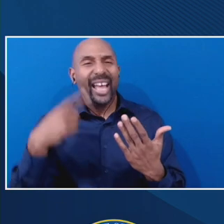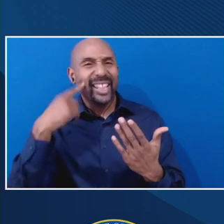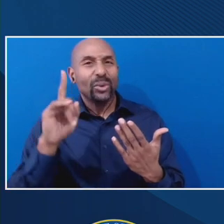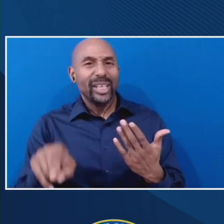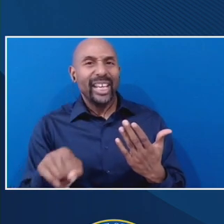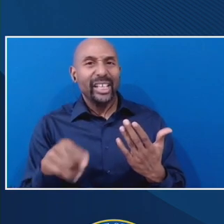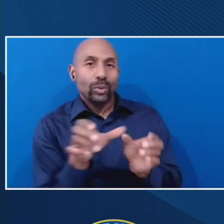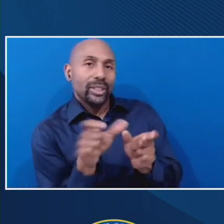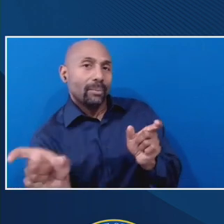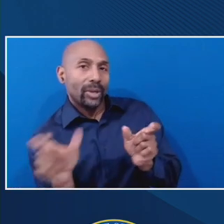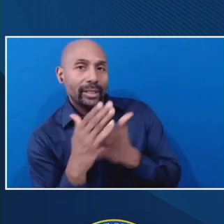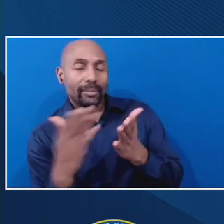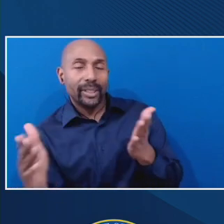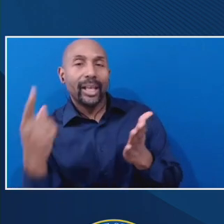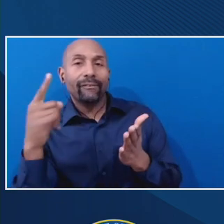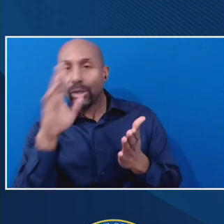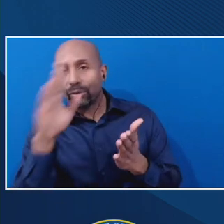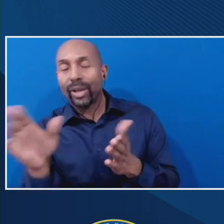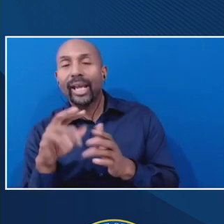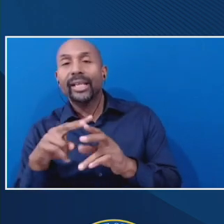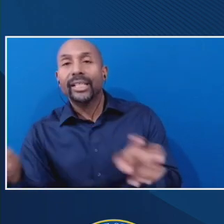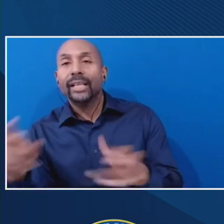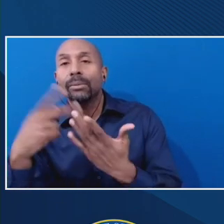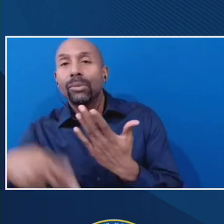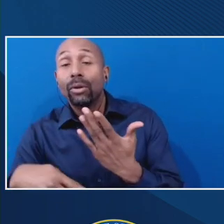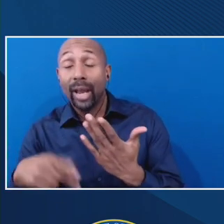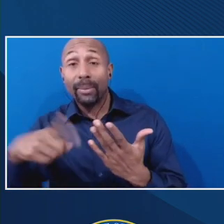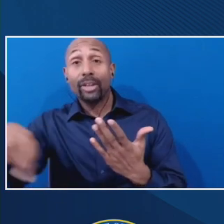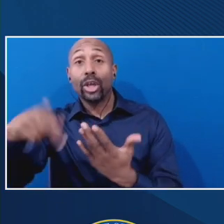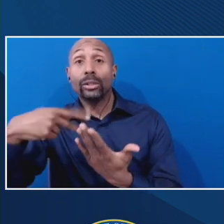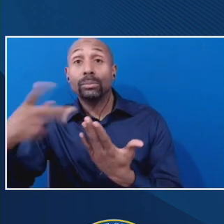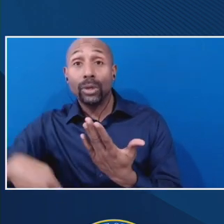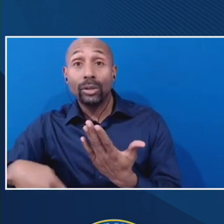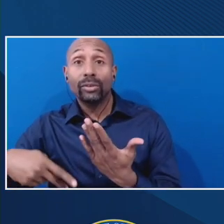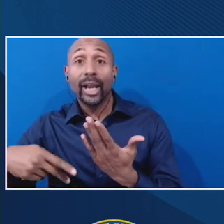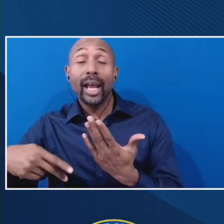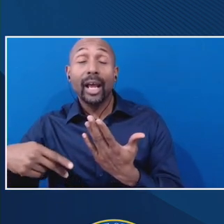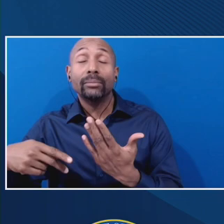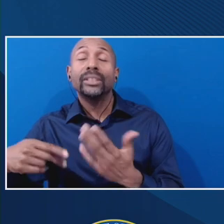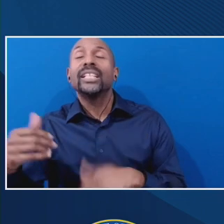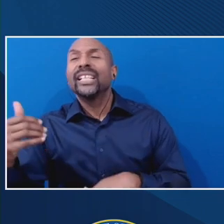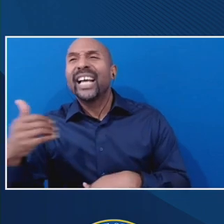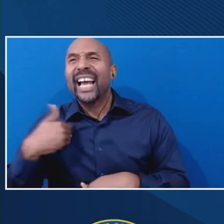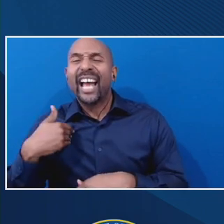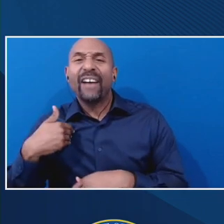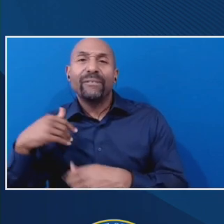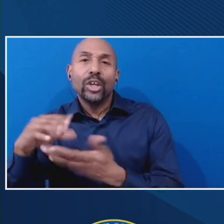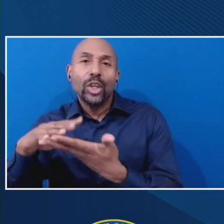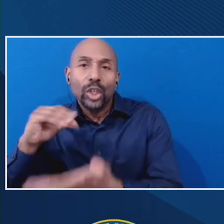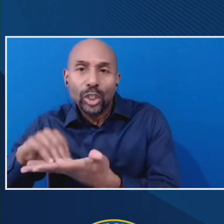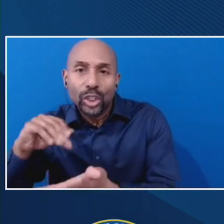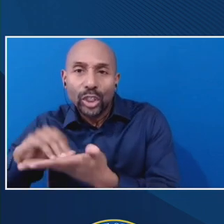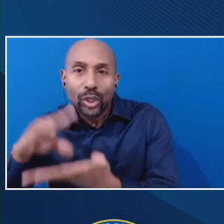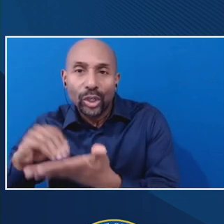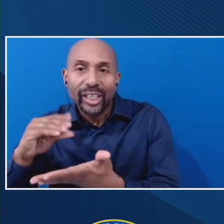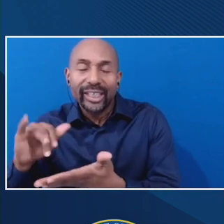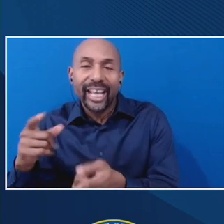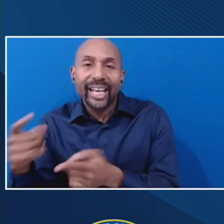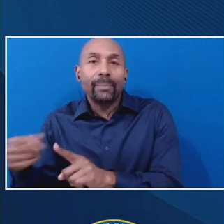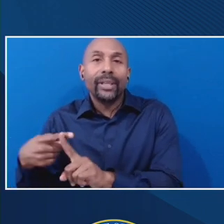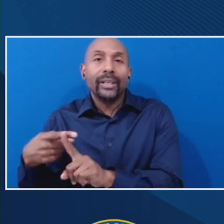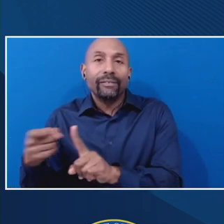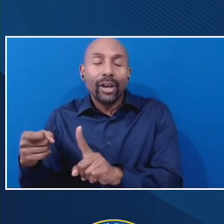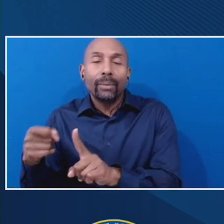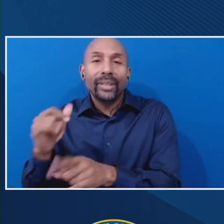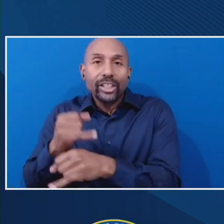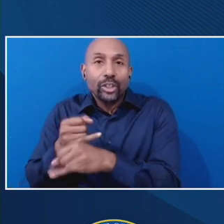direct assessment programs, given those programs operate where the learning is agnostic, um, served to the source provided by the institution. And so, you know,